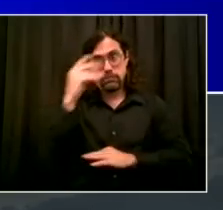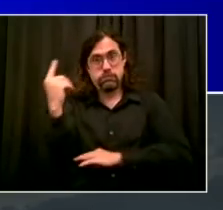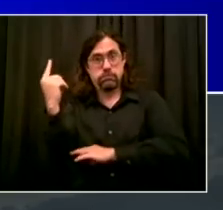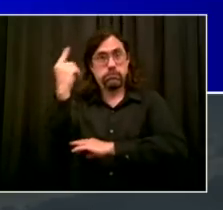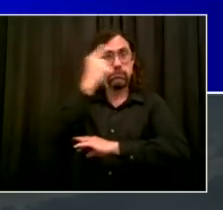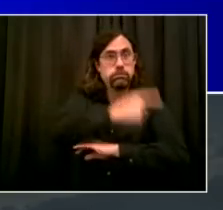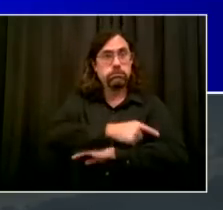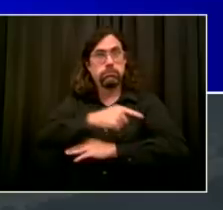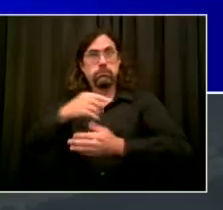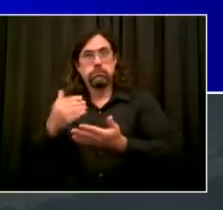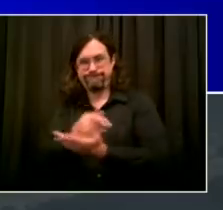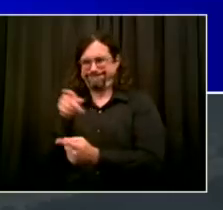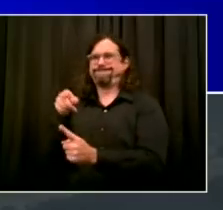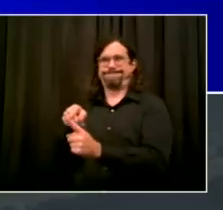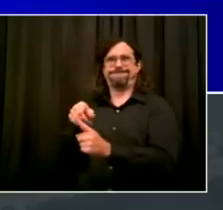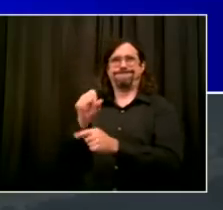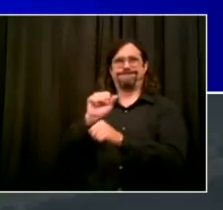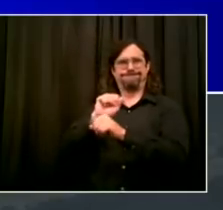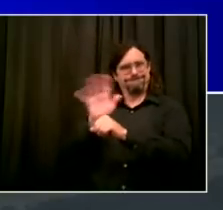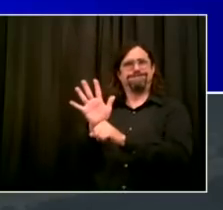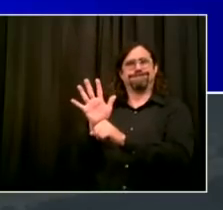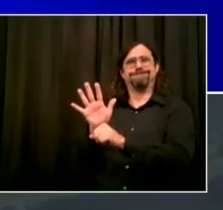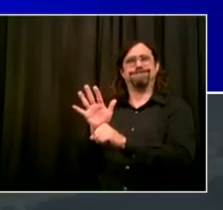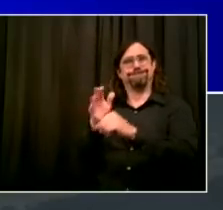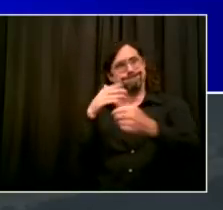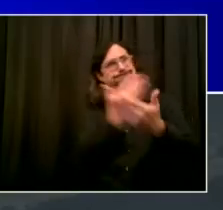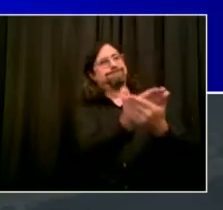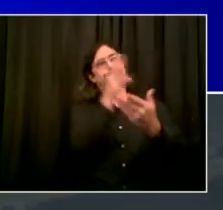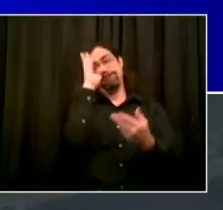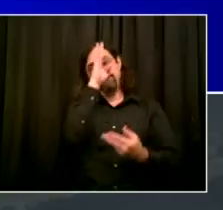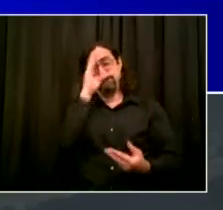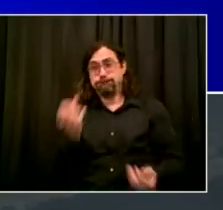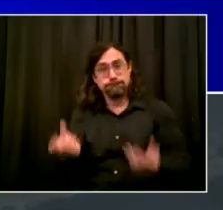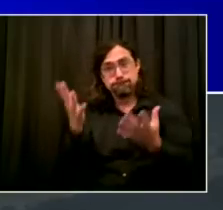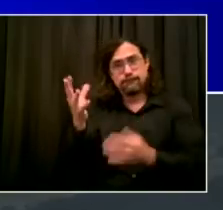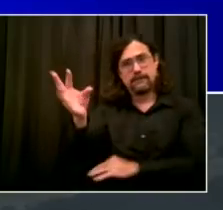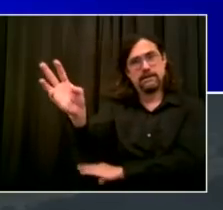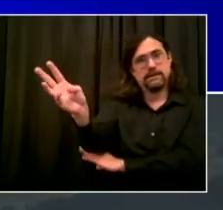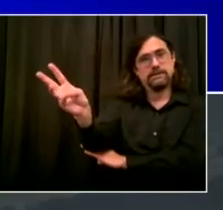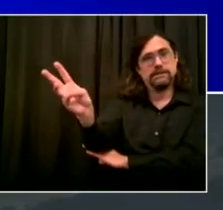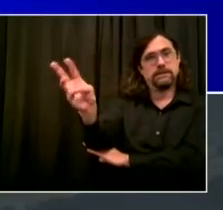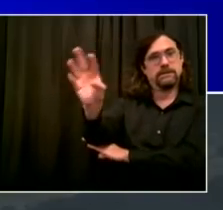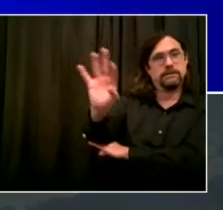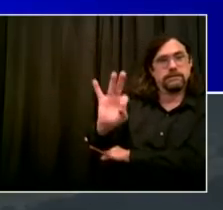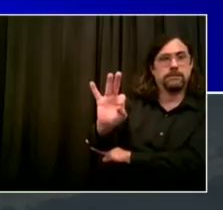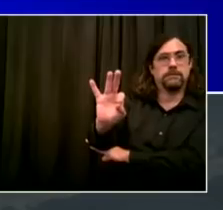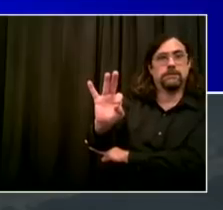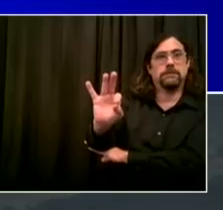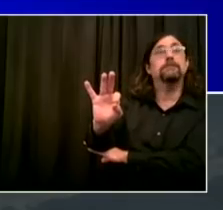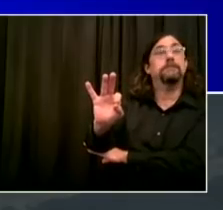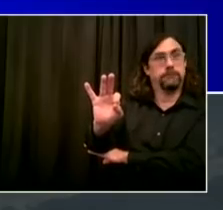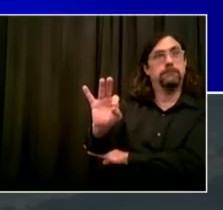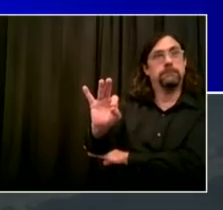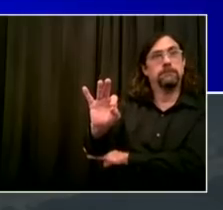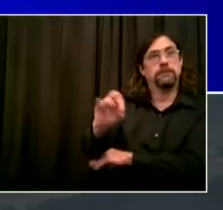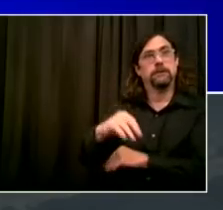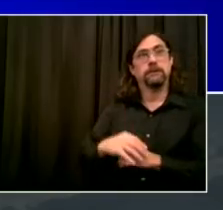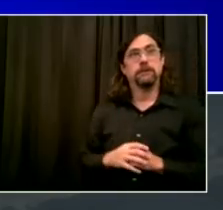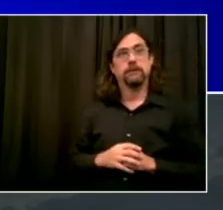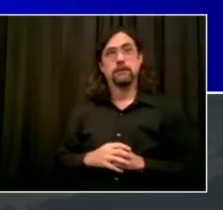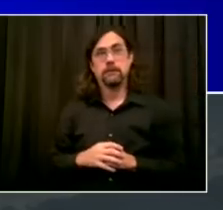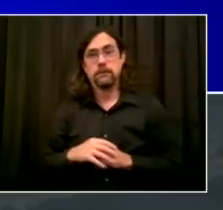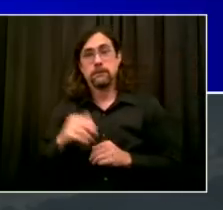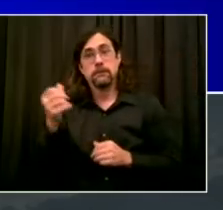Today's report 69. And just about a 3% confirmed positive rate for those patients. Very, very low.